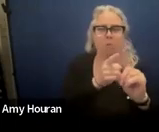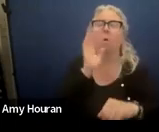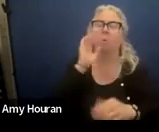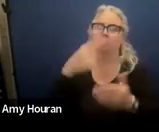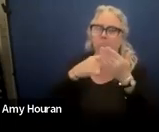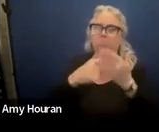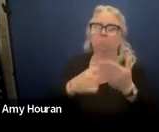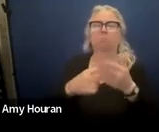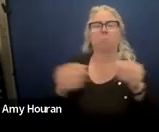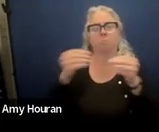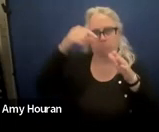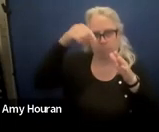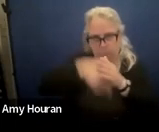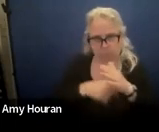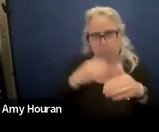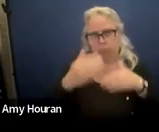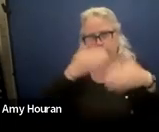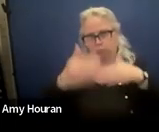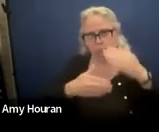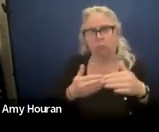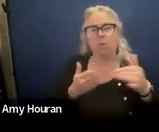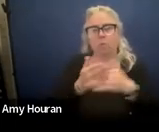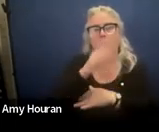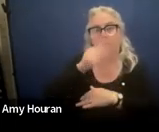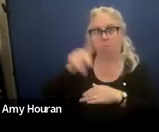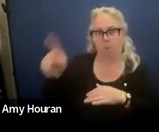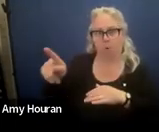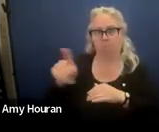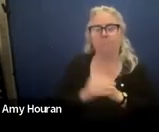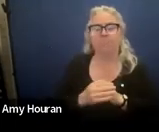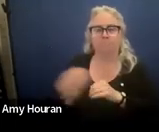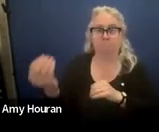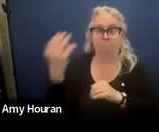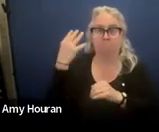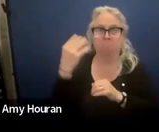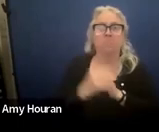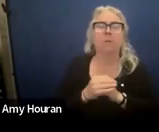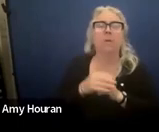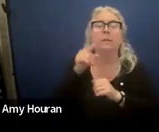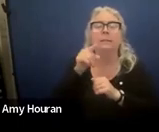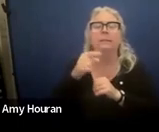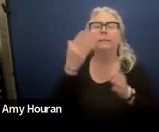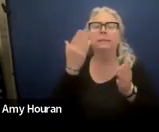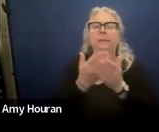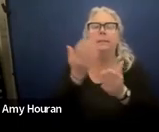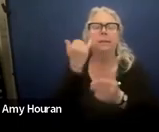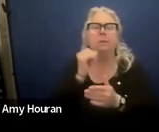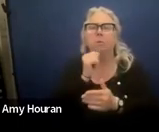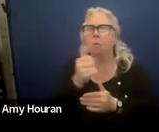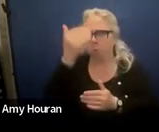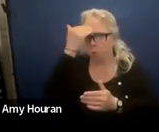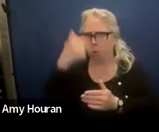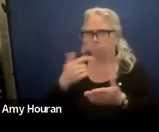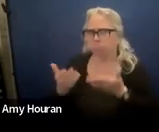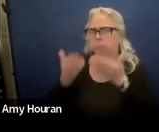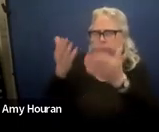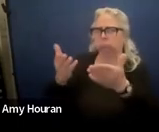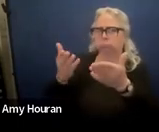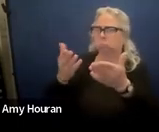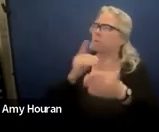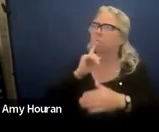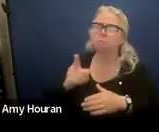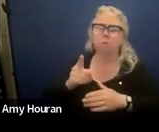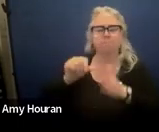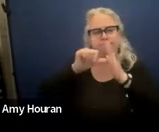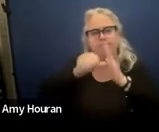um as we go through the uh powerpoint um this document right here if you're not familiar with it i recommend it so highly